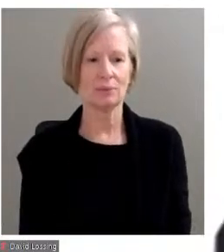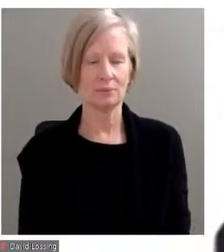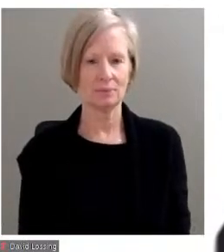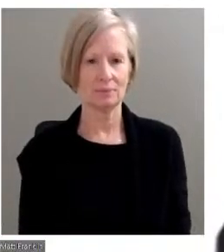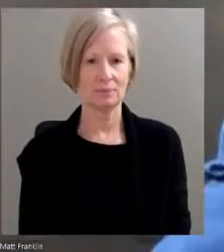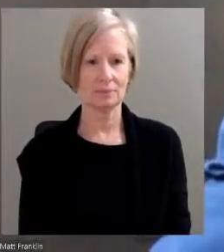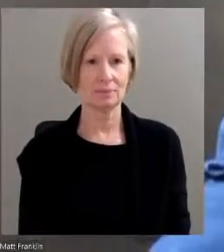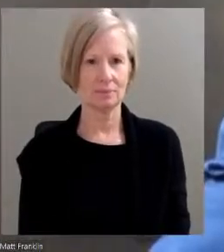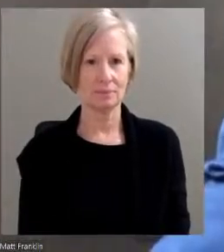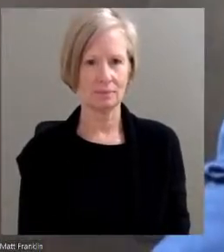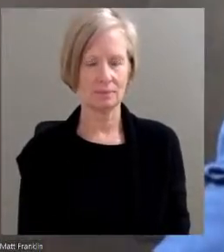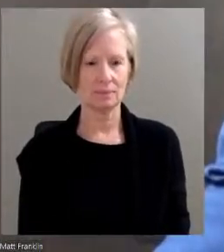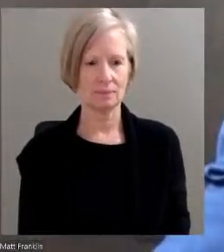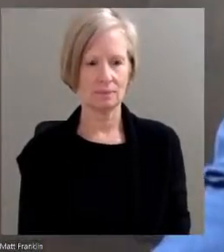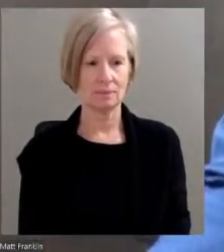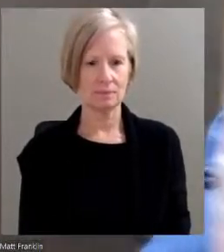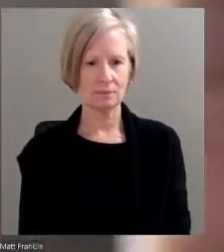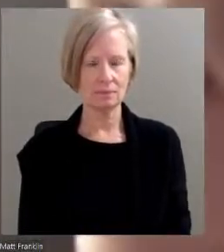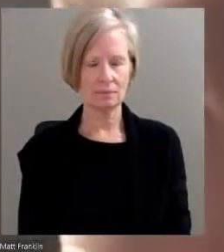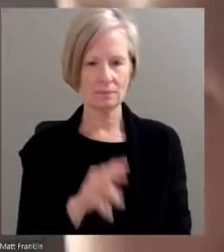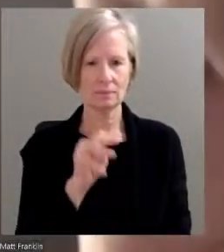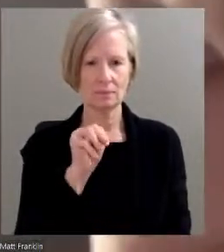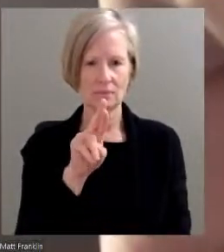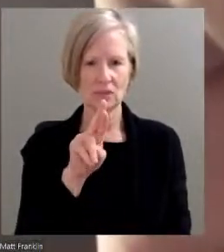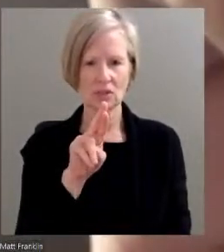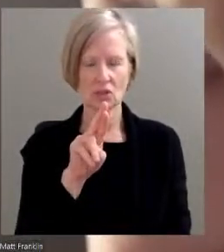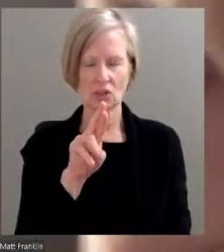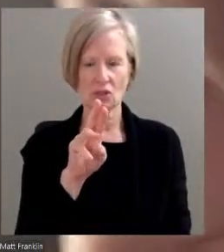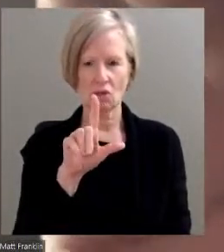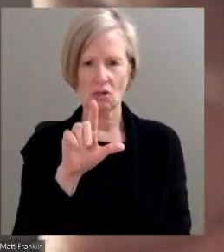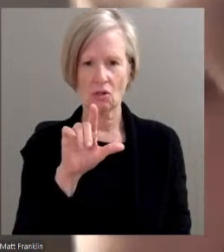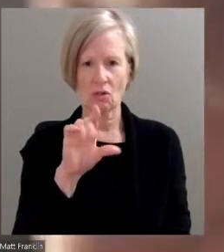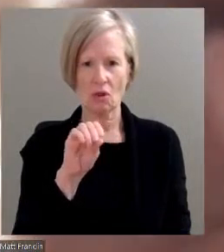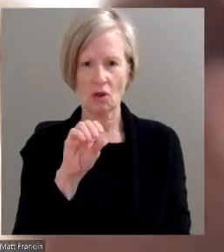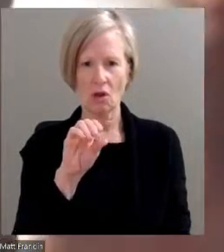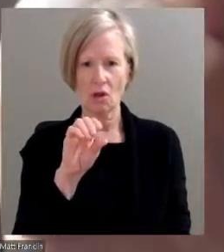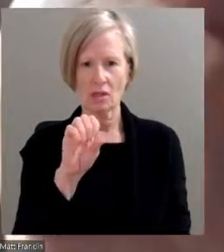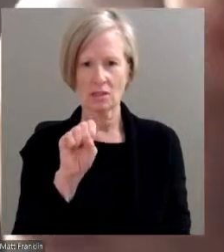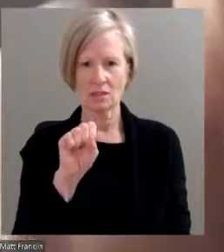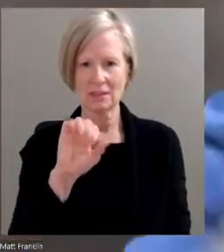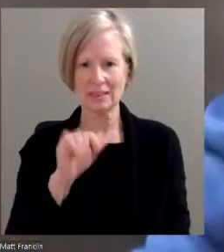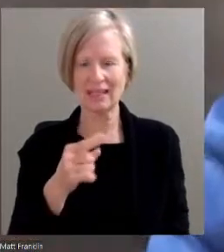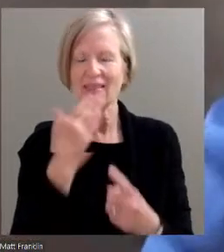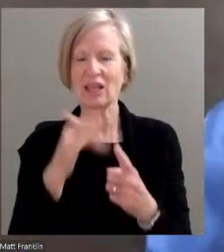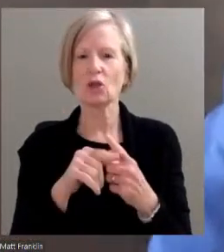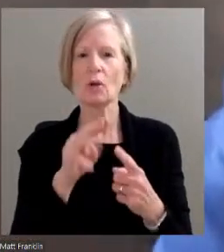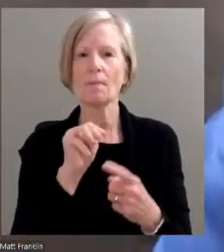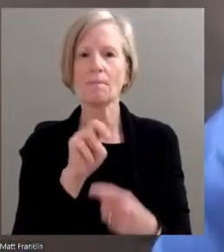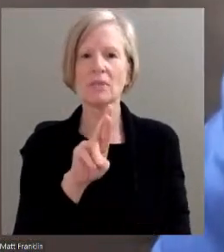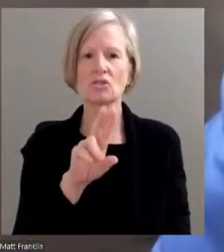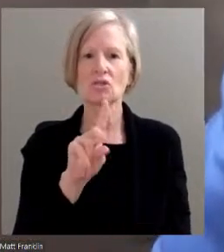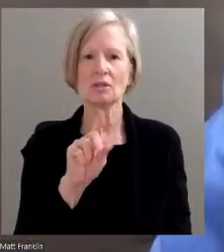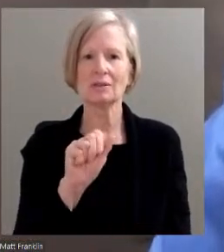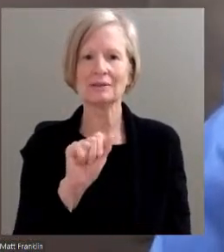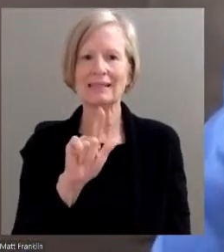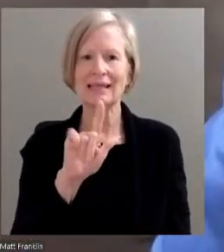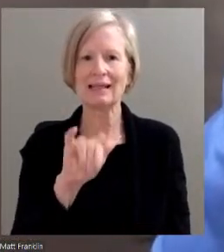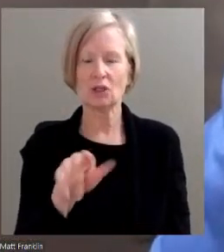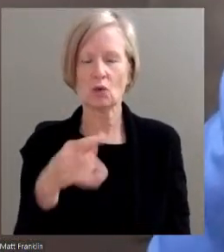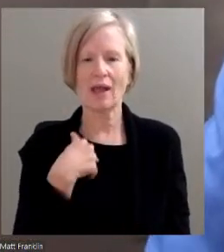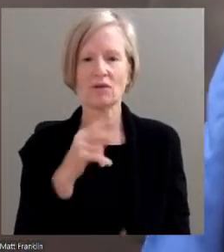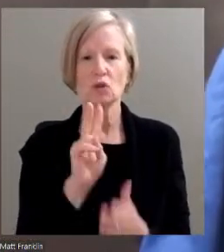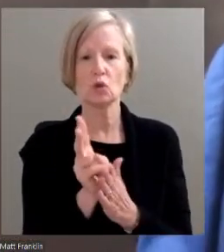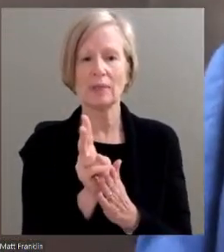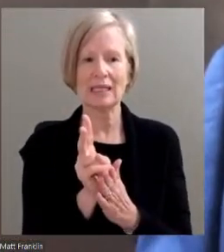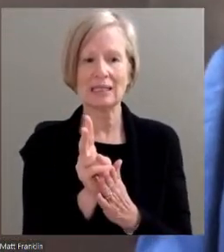All right, thank you, Mr. Lossing. Mr. Daly, you're up next with two minutes on